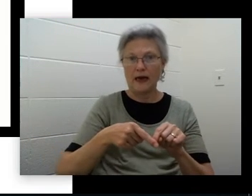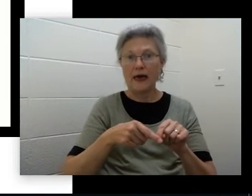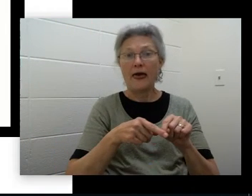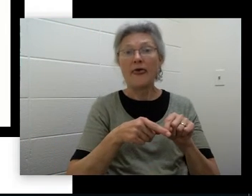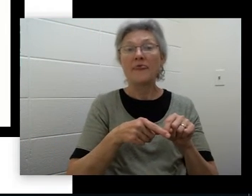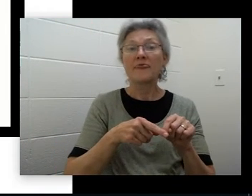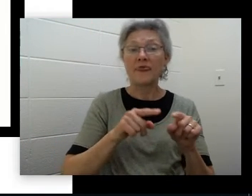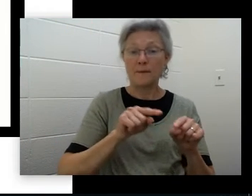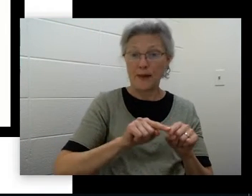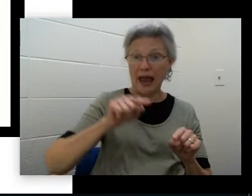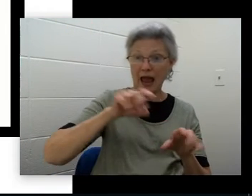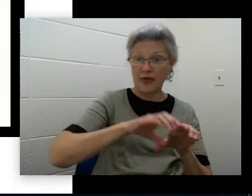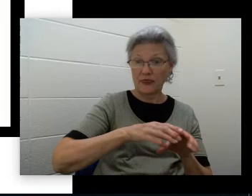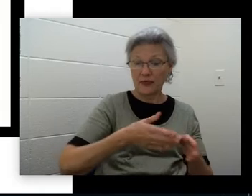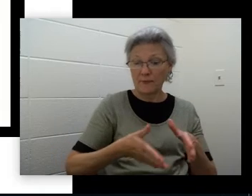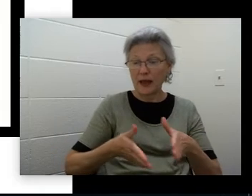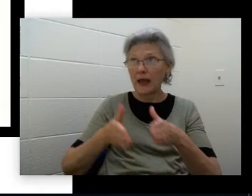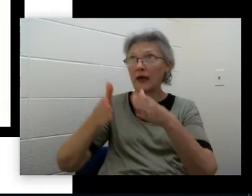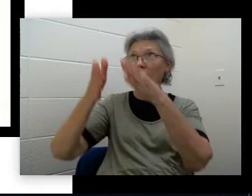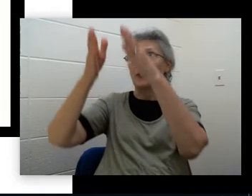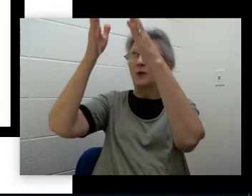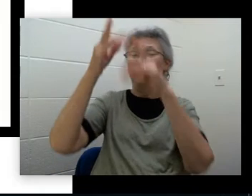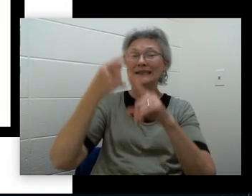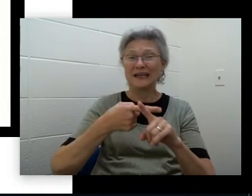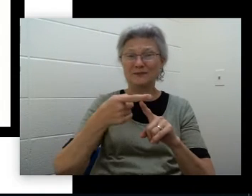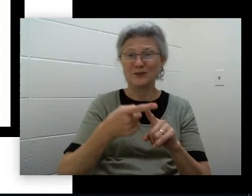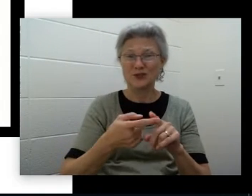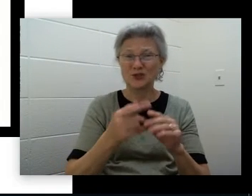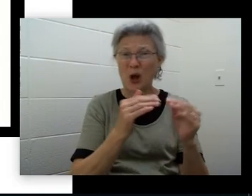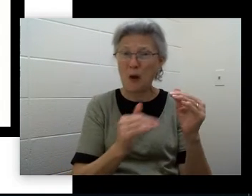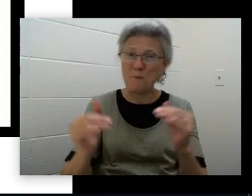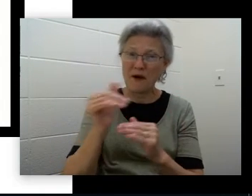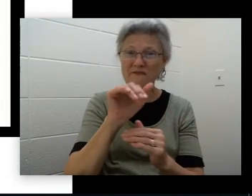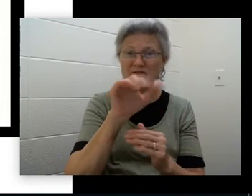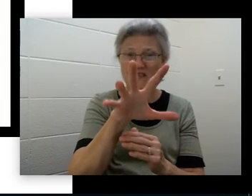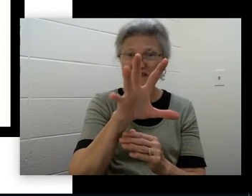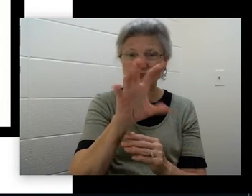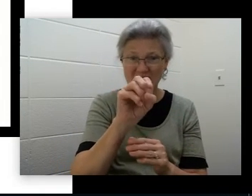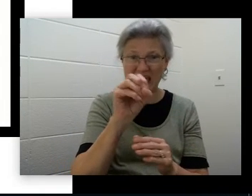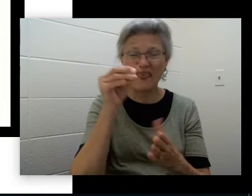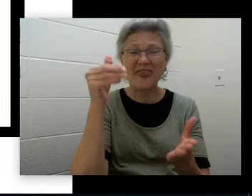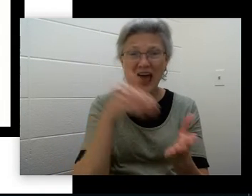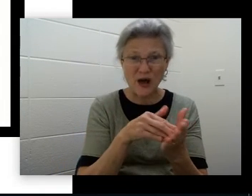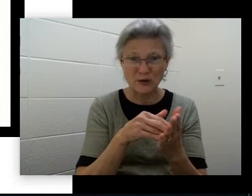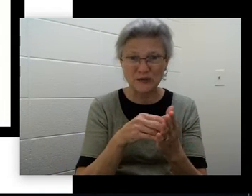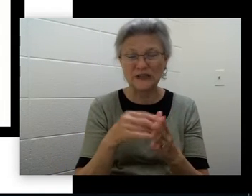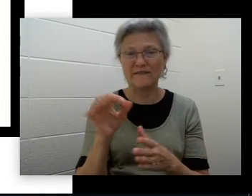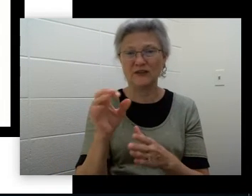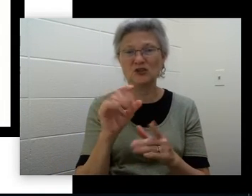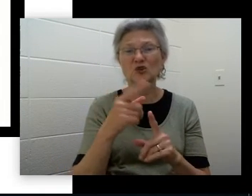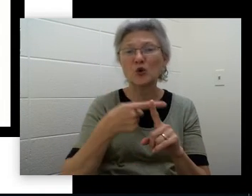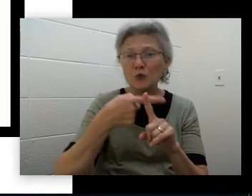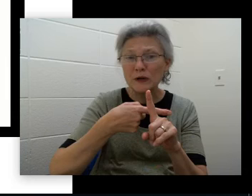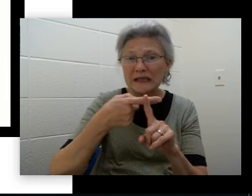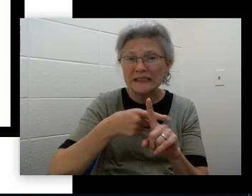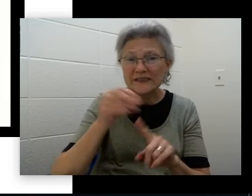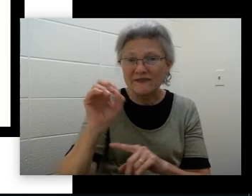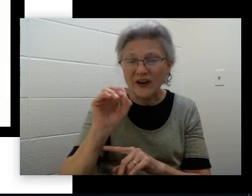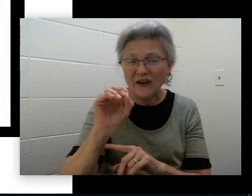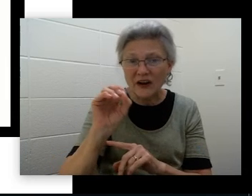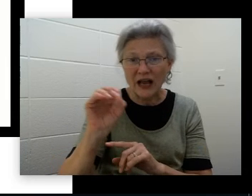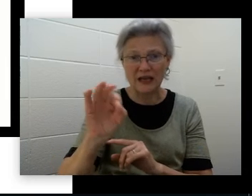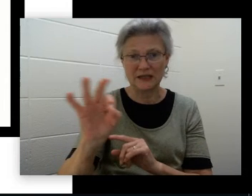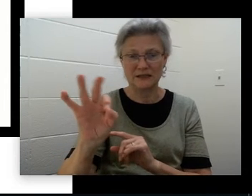of around 50,000 degrees Fahrenheit. This extreme heat creates the burning thundercloud as